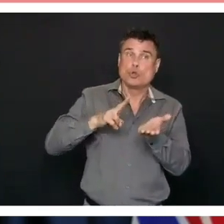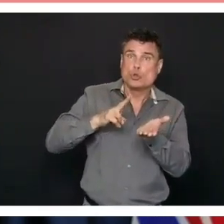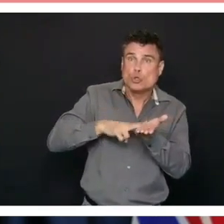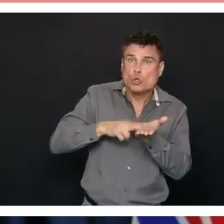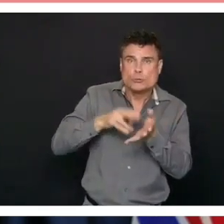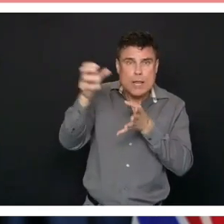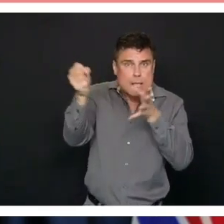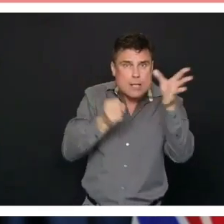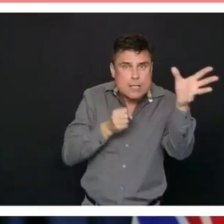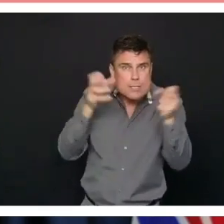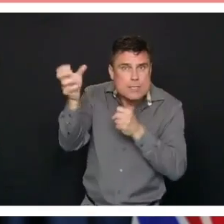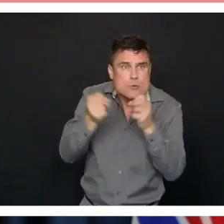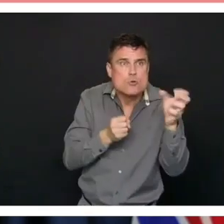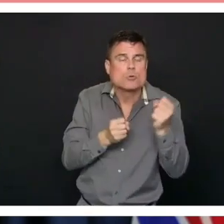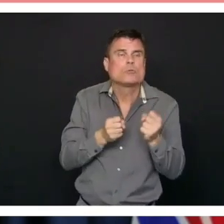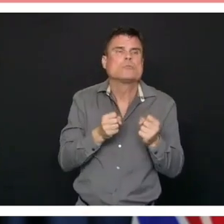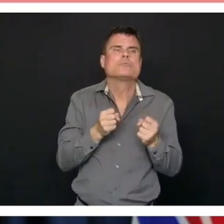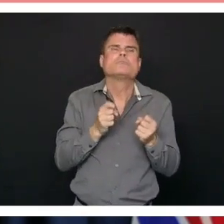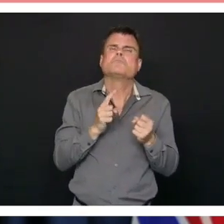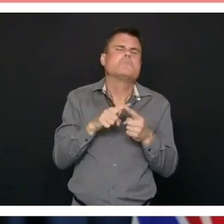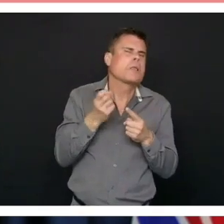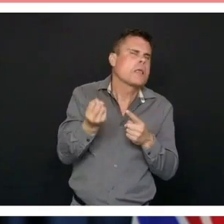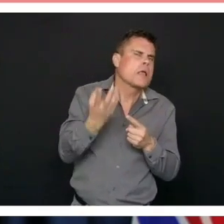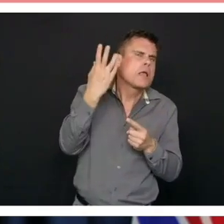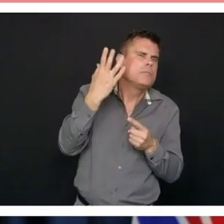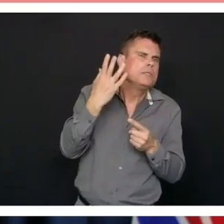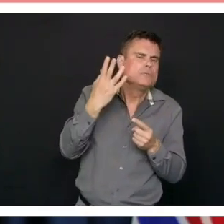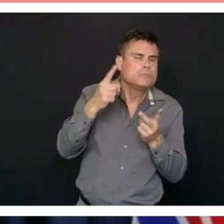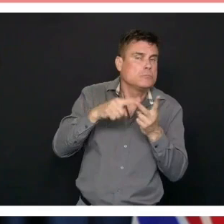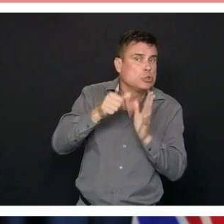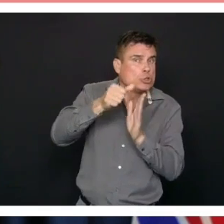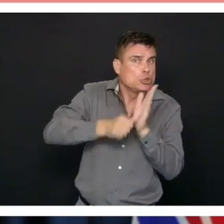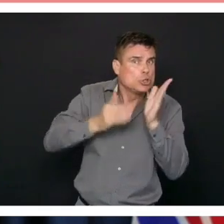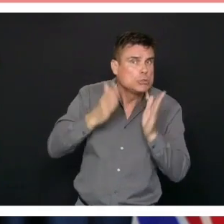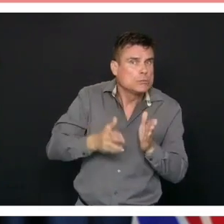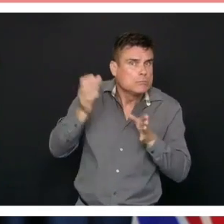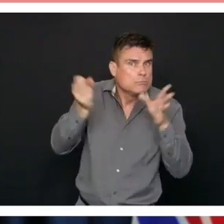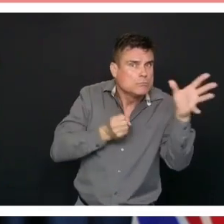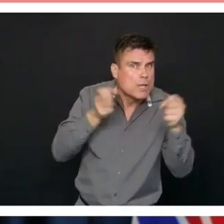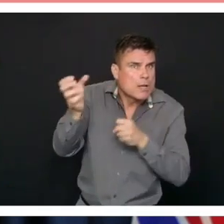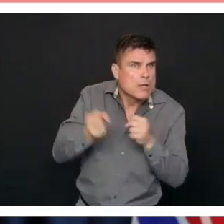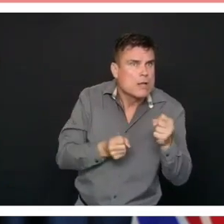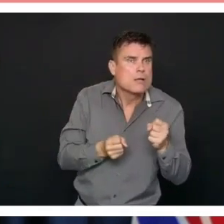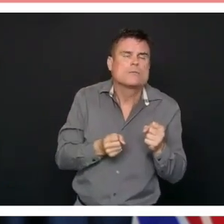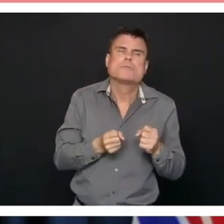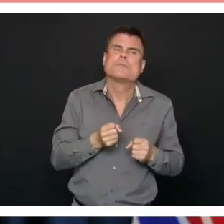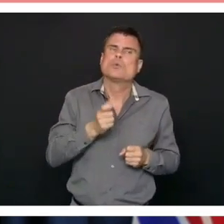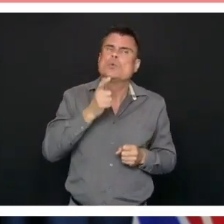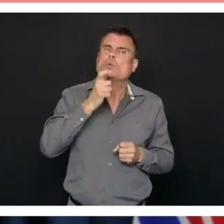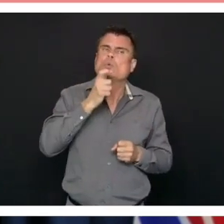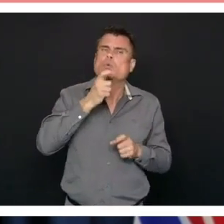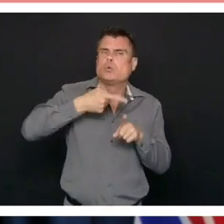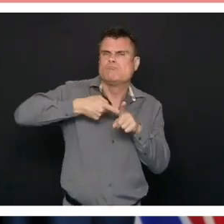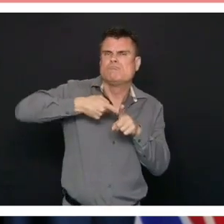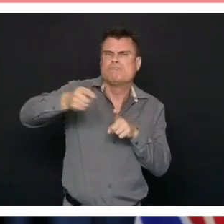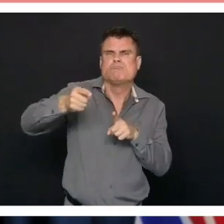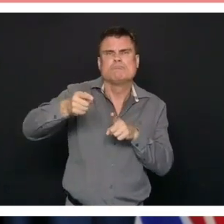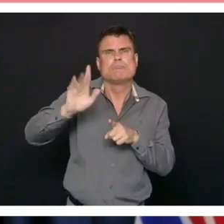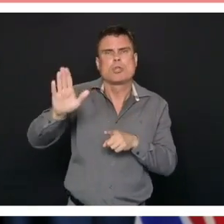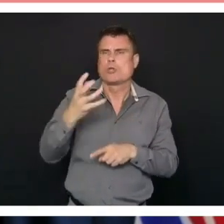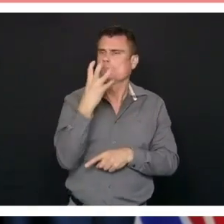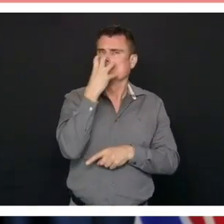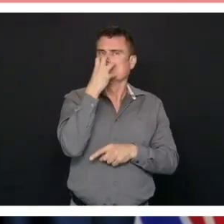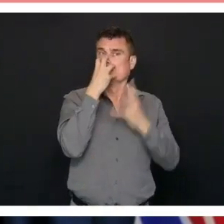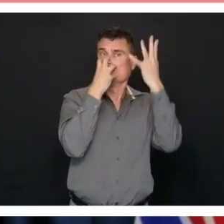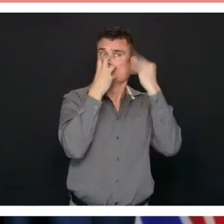how many surgeons and anesthesiologists you'll be trying to track down, what the goal numbers are there and how you and where you